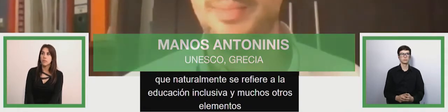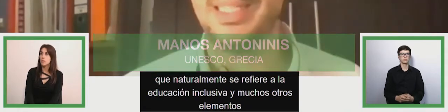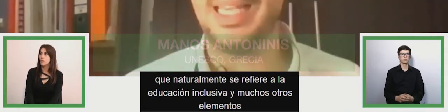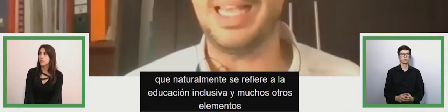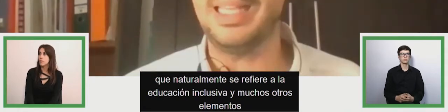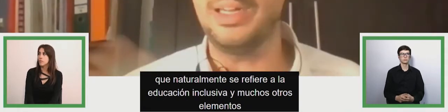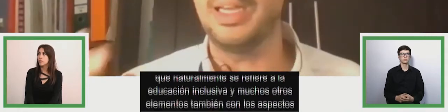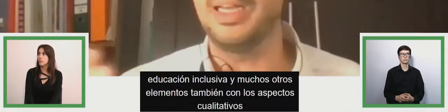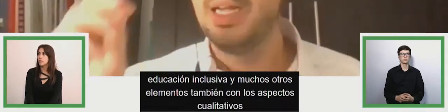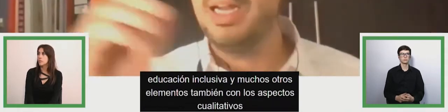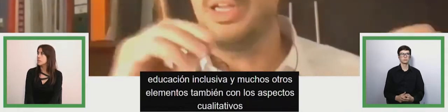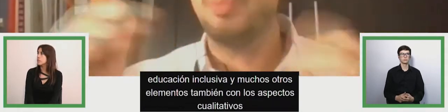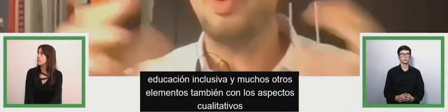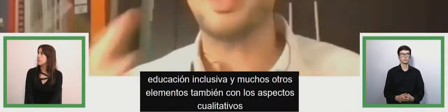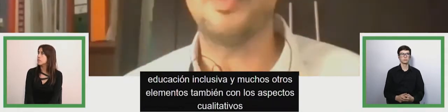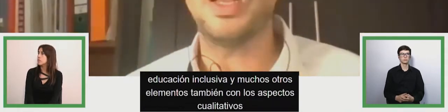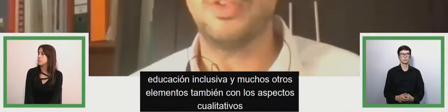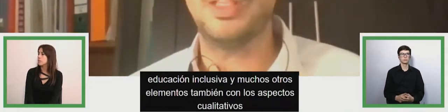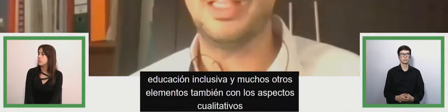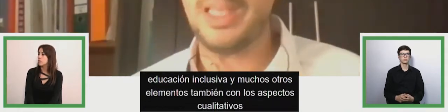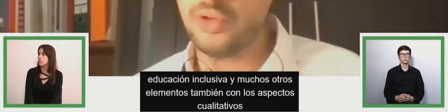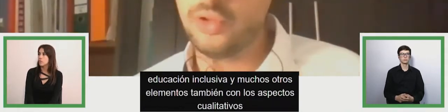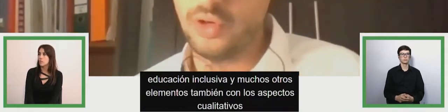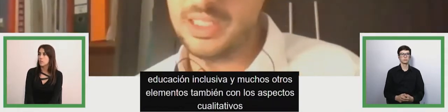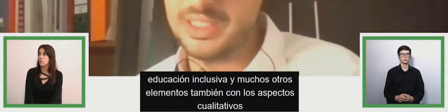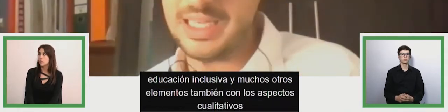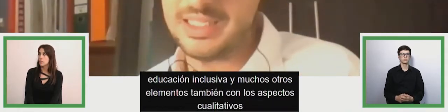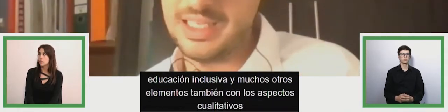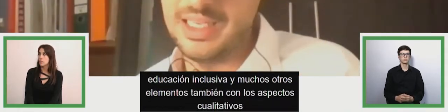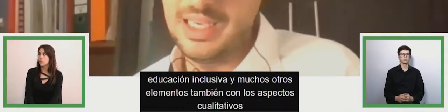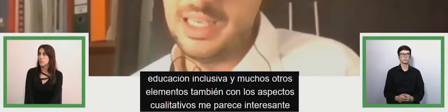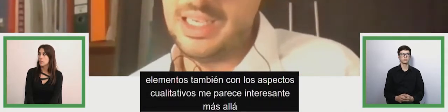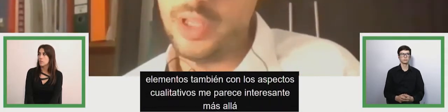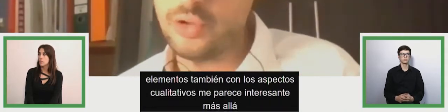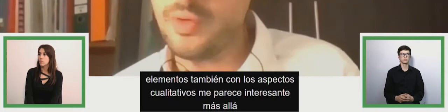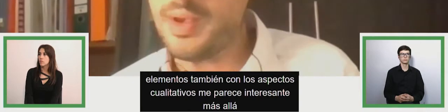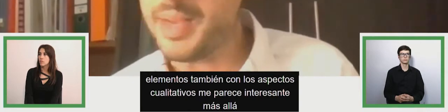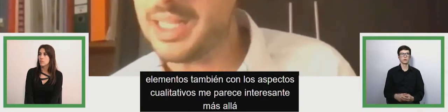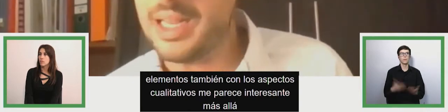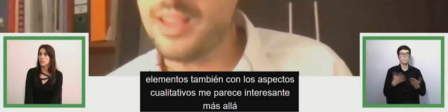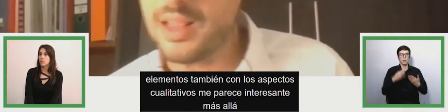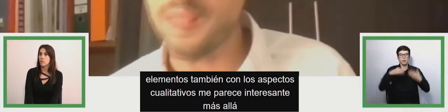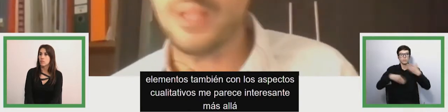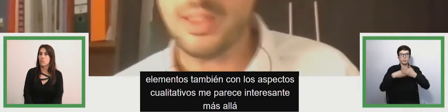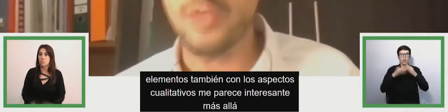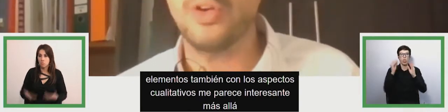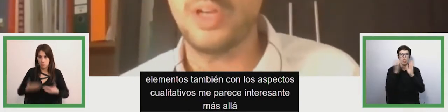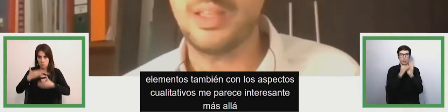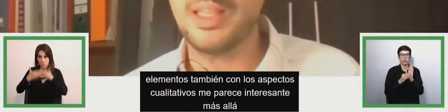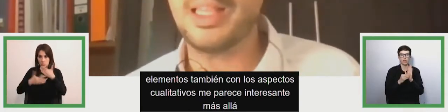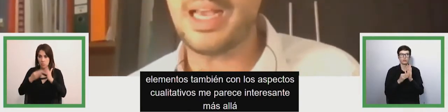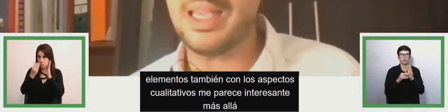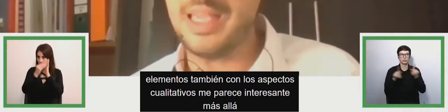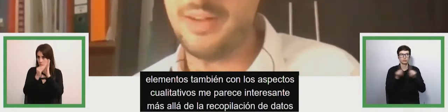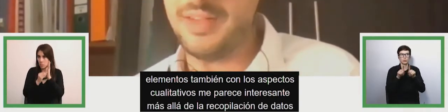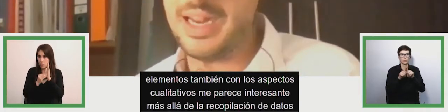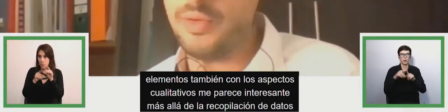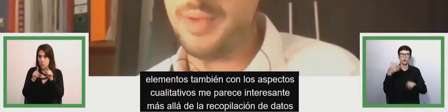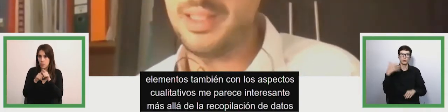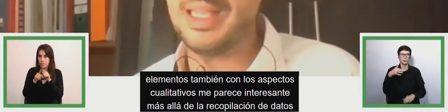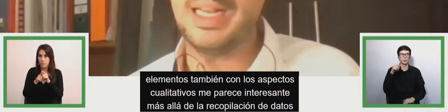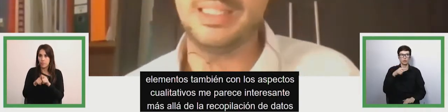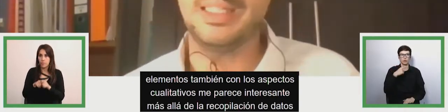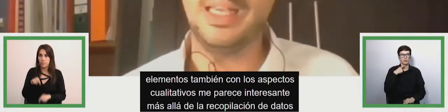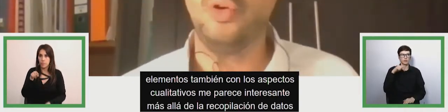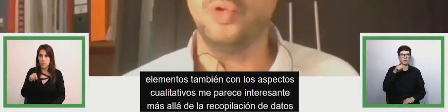of data, what you said, the data about appartenance, acceptance, etc., and, at the end, obviously, the need to consult as children and niñas and young